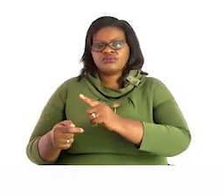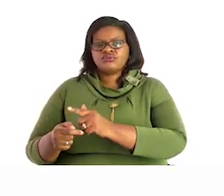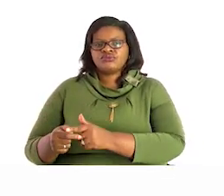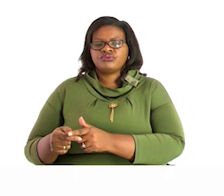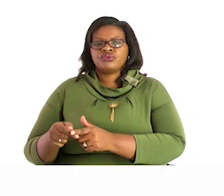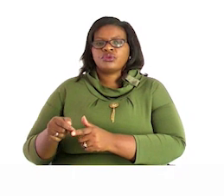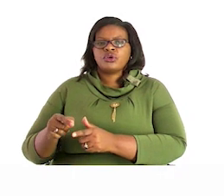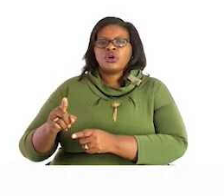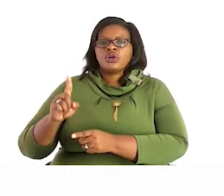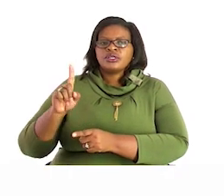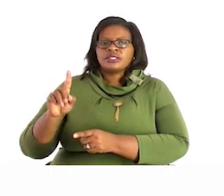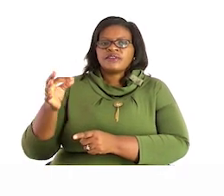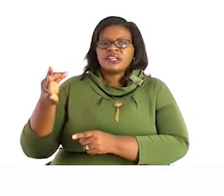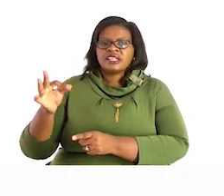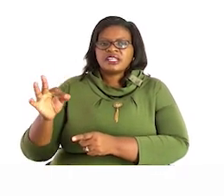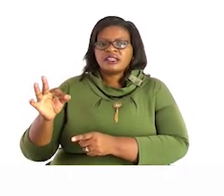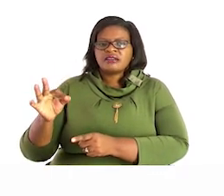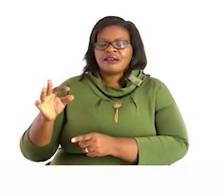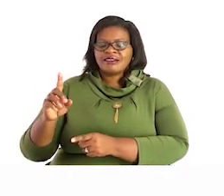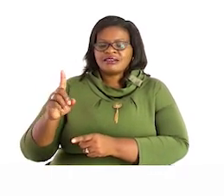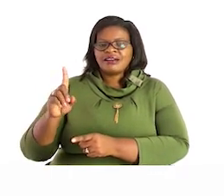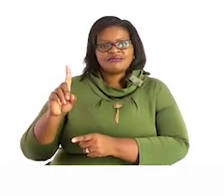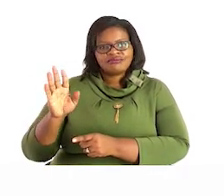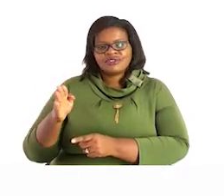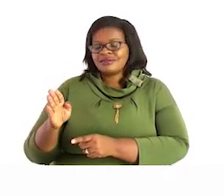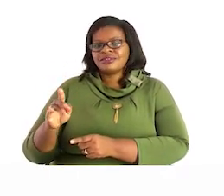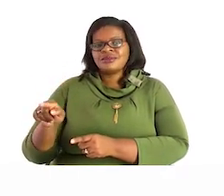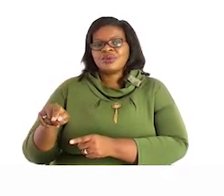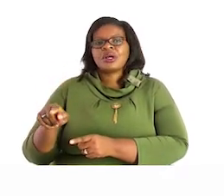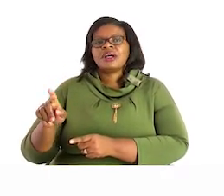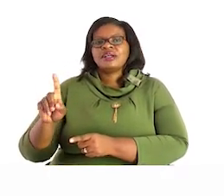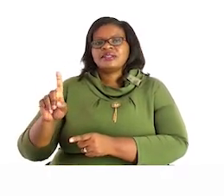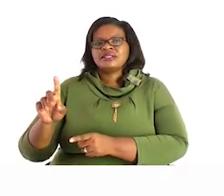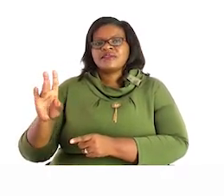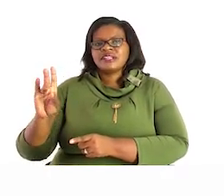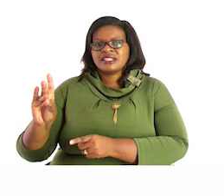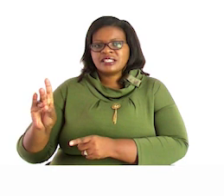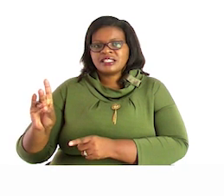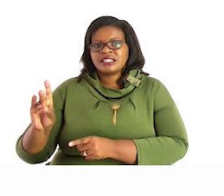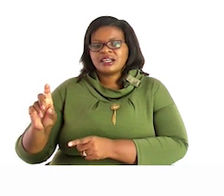17000 213 18000